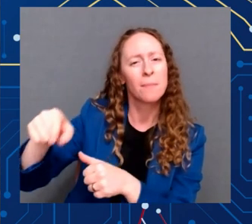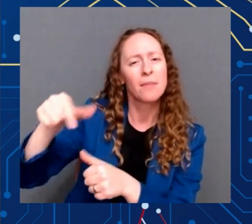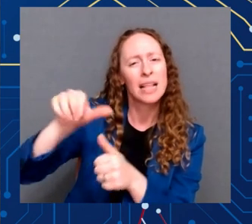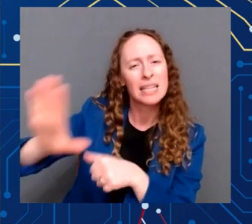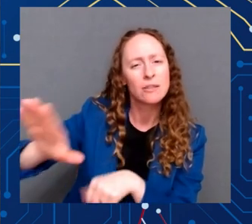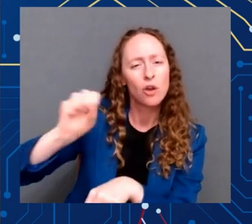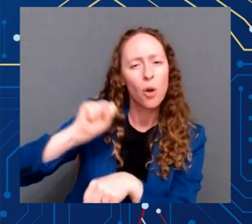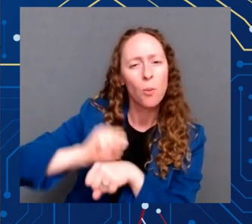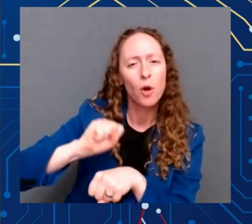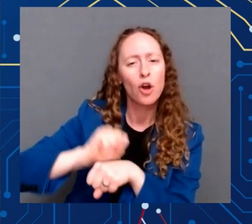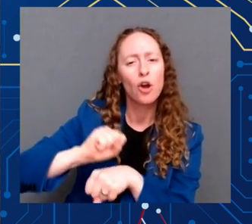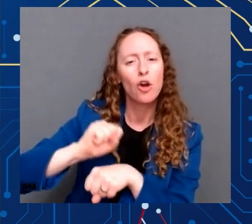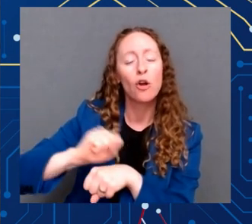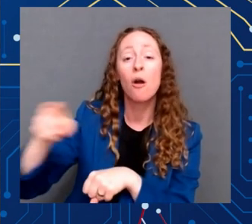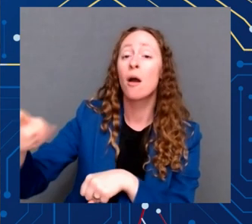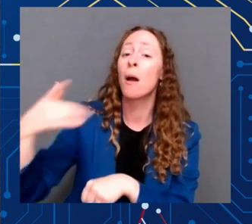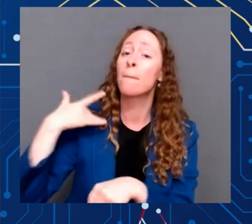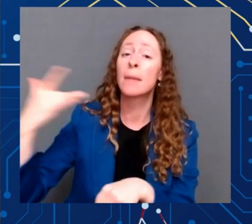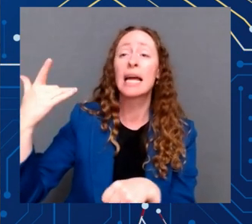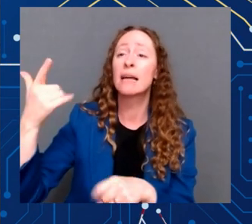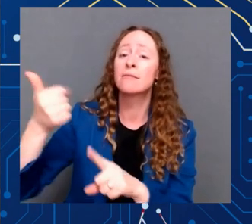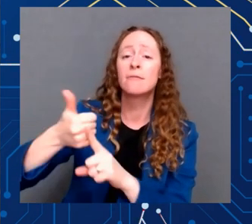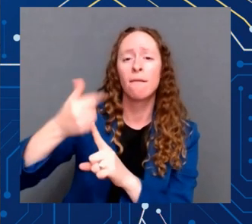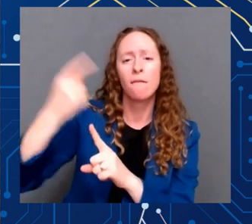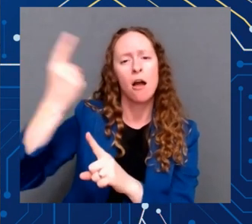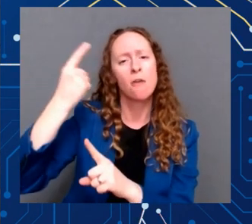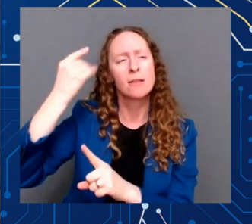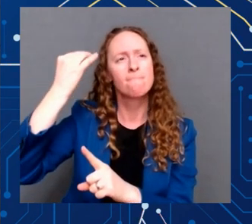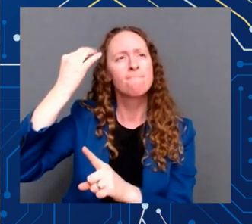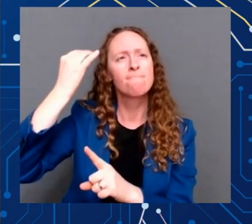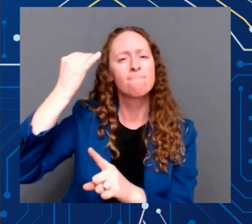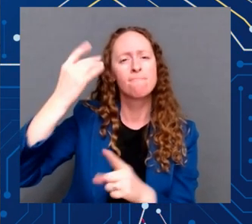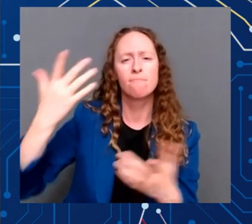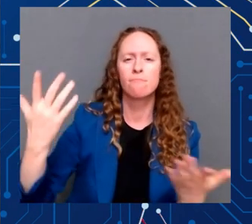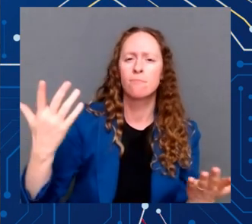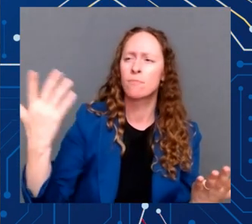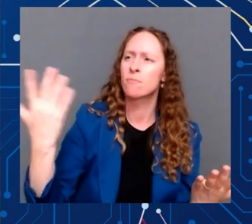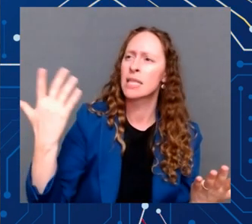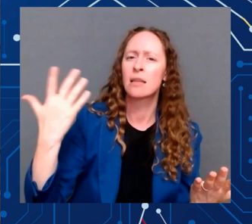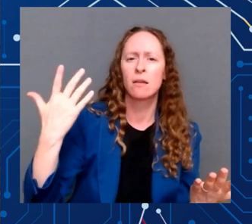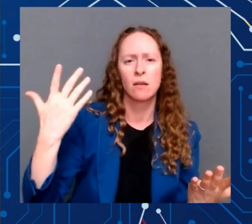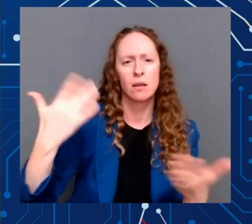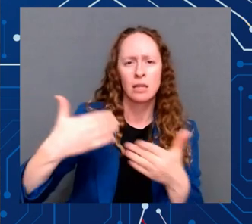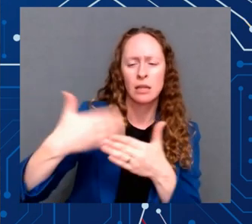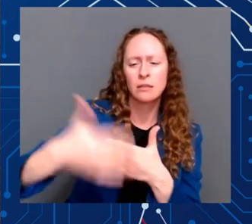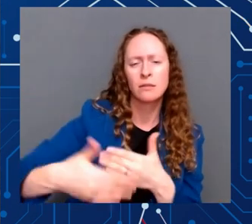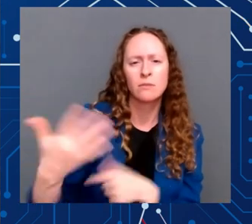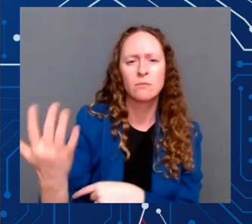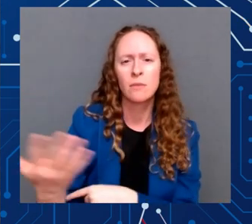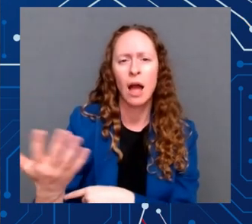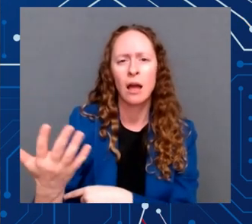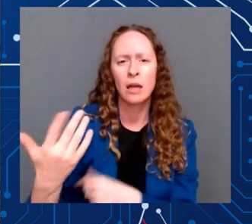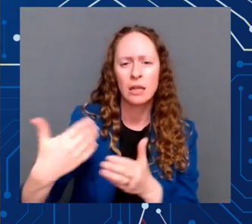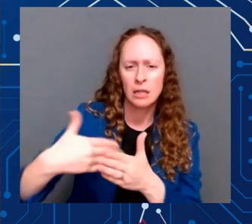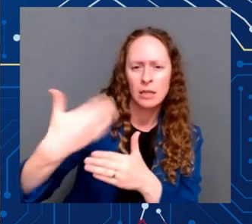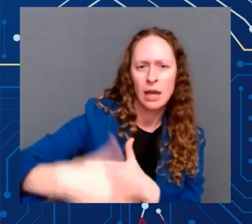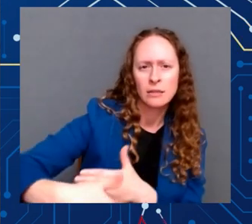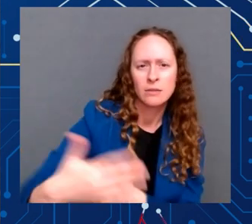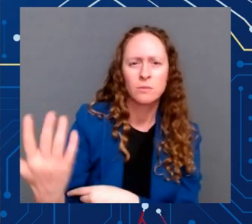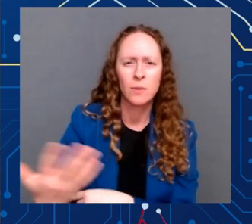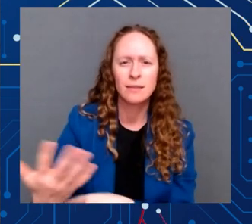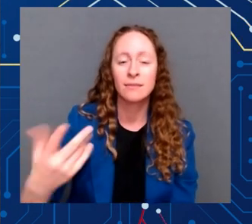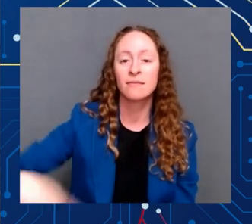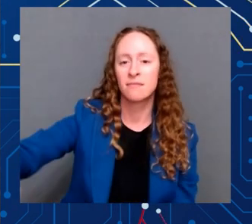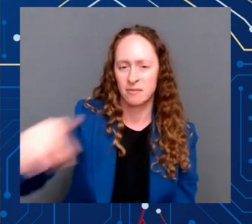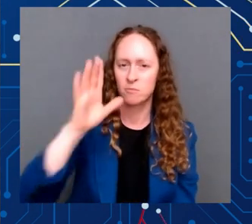Science Act is going to inspire a whole new generation of Americans to answer that question. What next? Right now, as Bill can tell you,